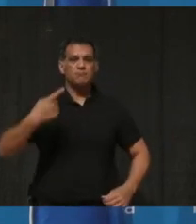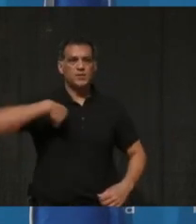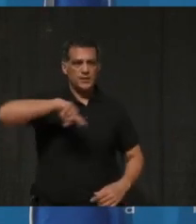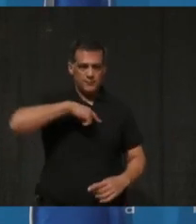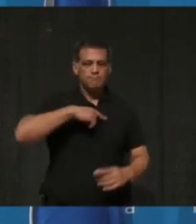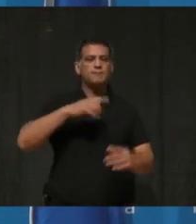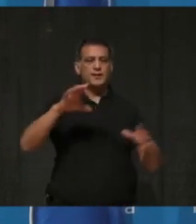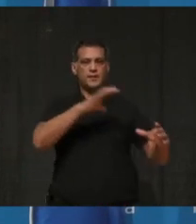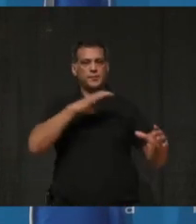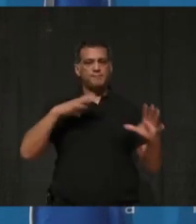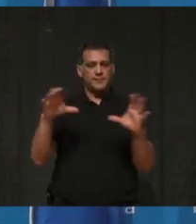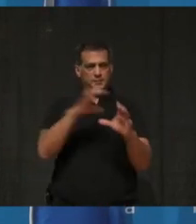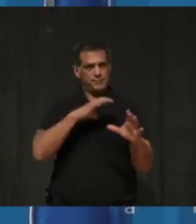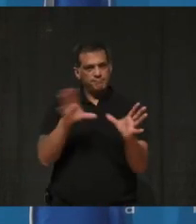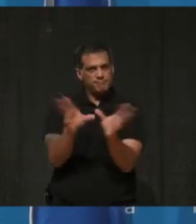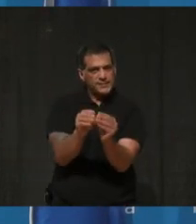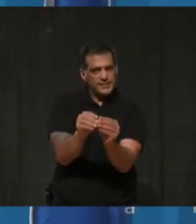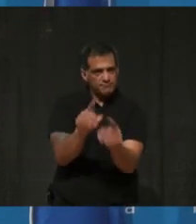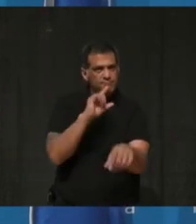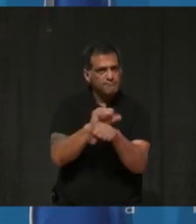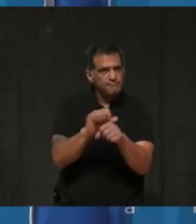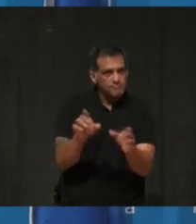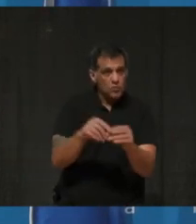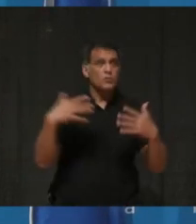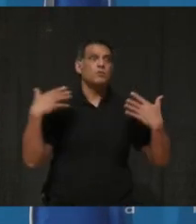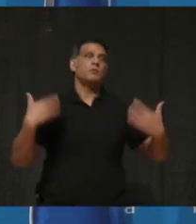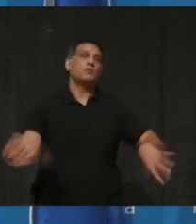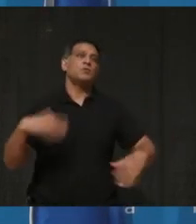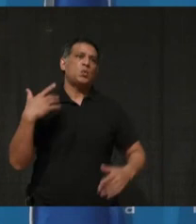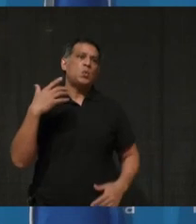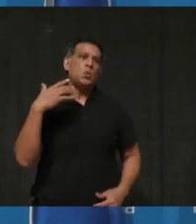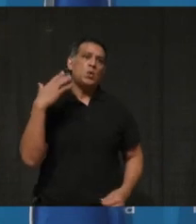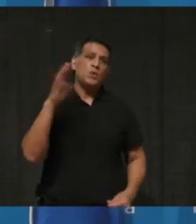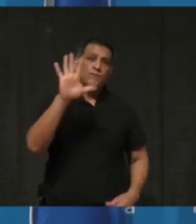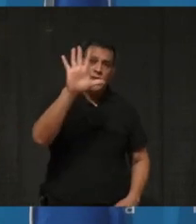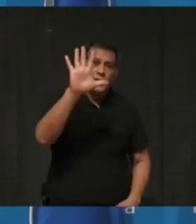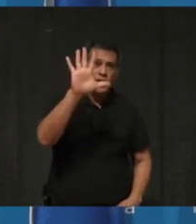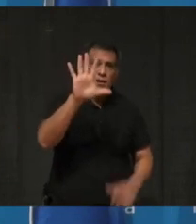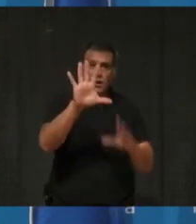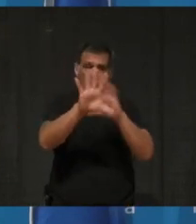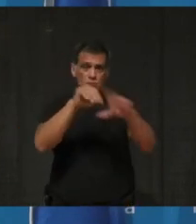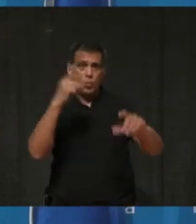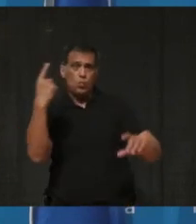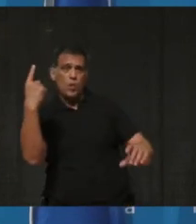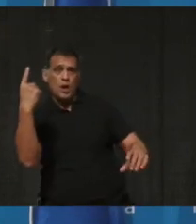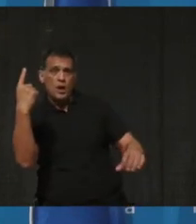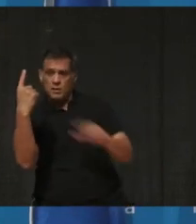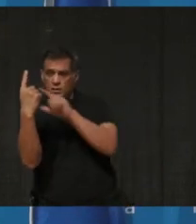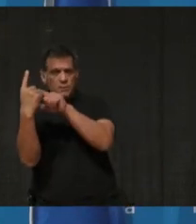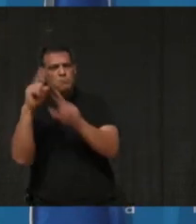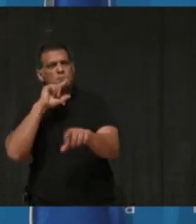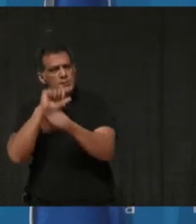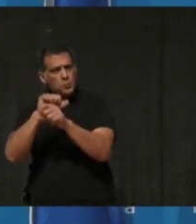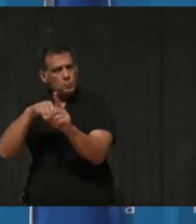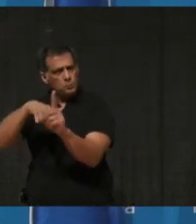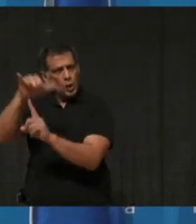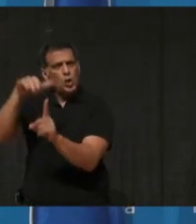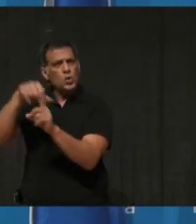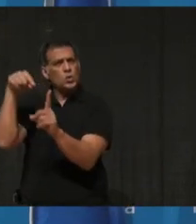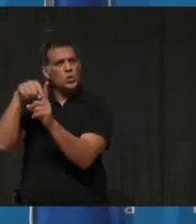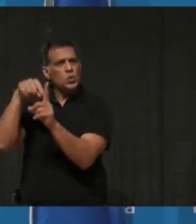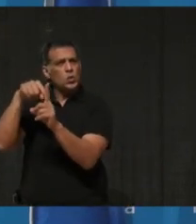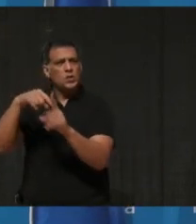The harsh reality is that one in five children are affected by bullying and we know that bullying can occur anywhere